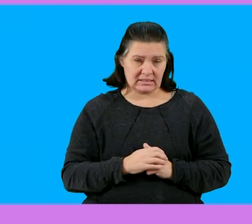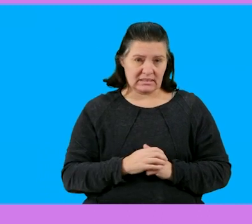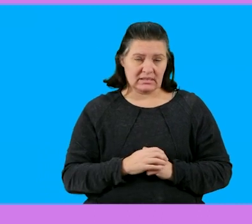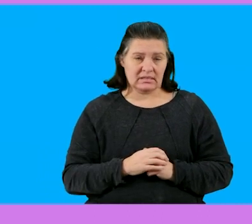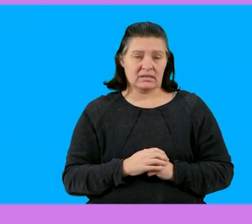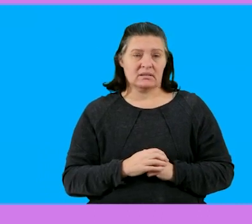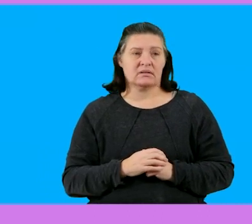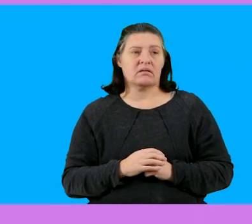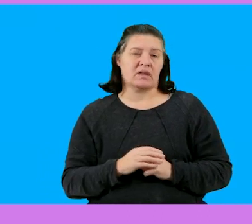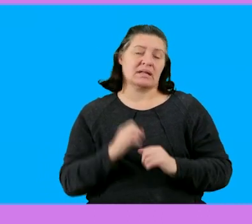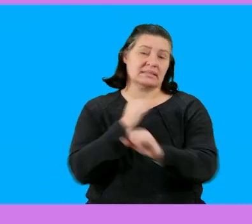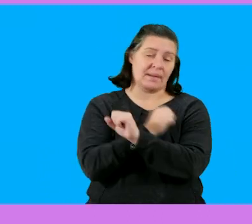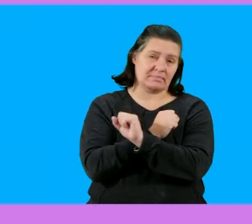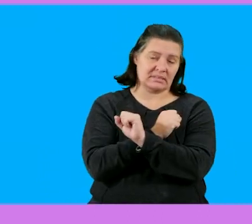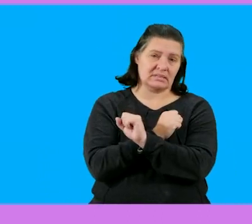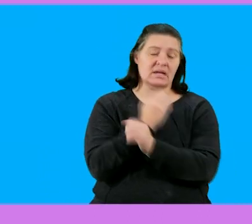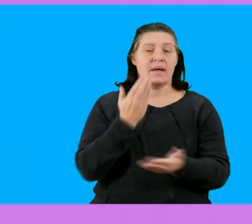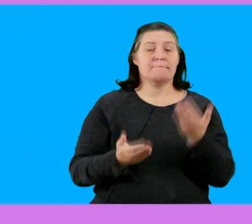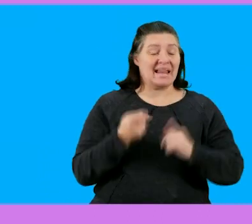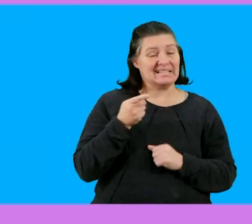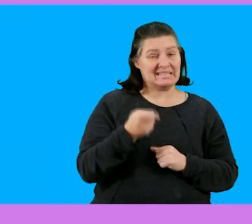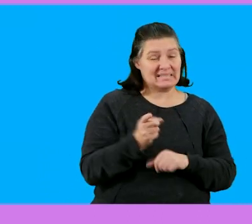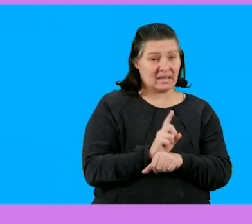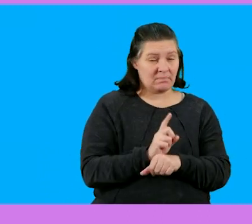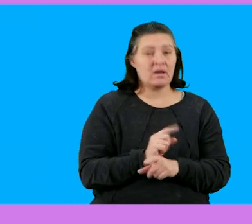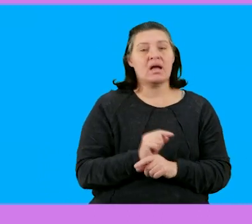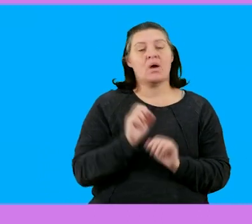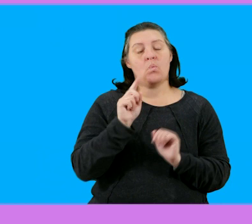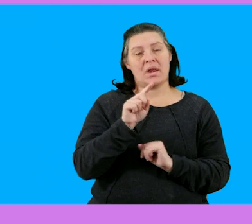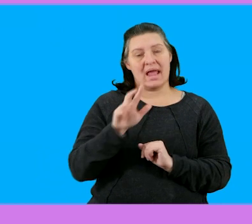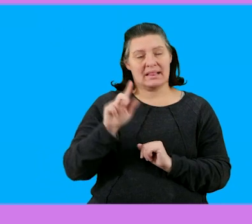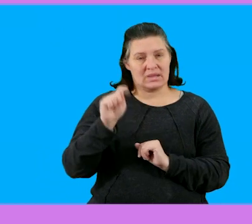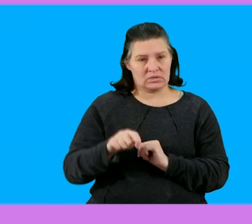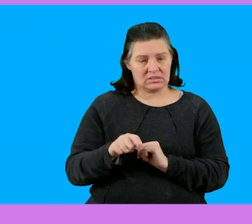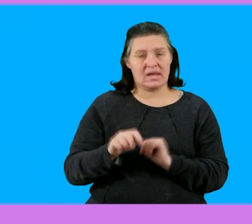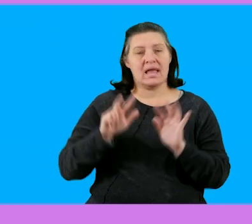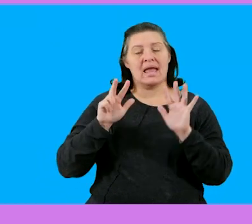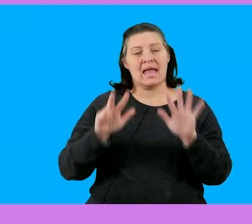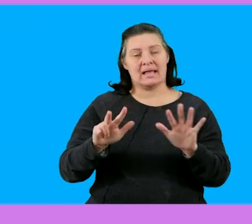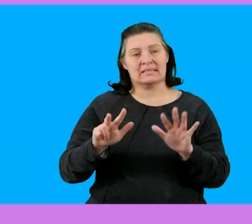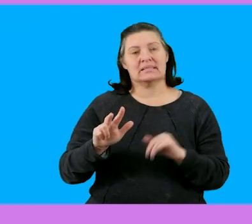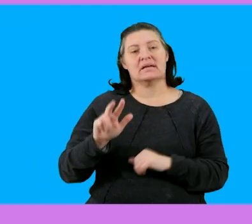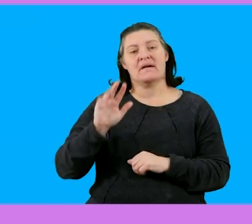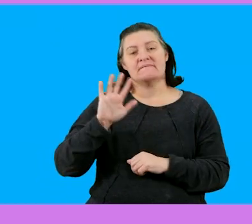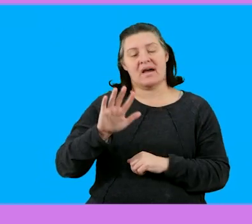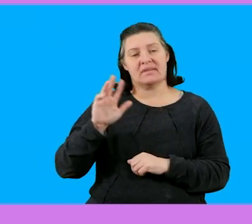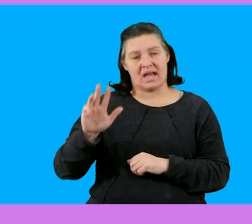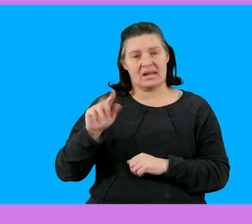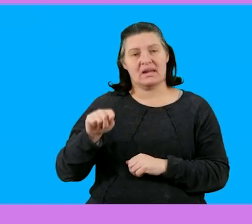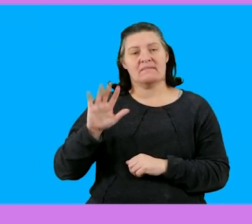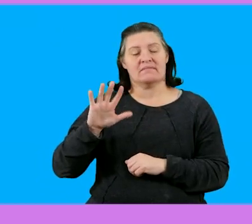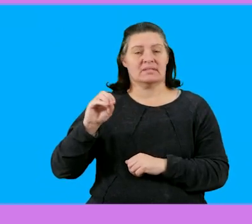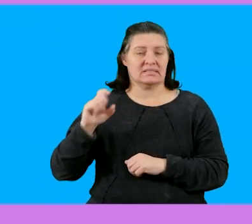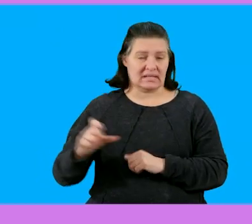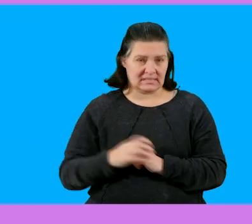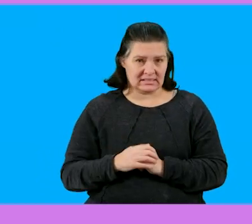off means I multiply the balance at this point in time 18,850 509 and